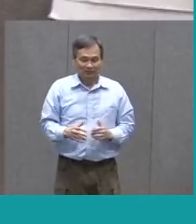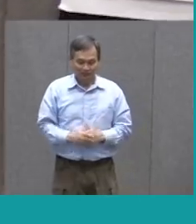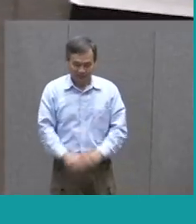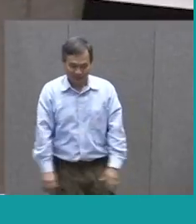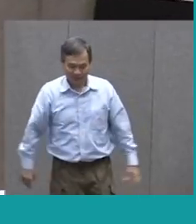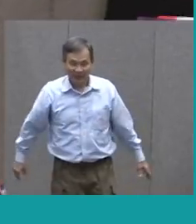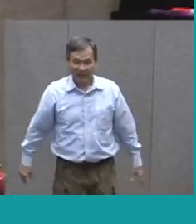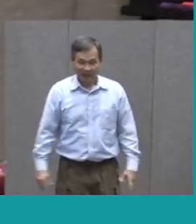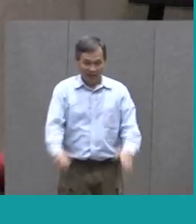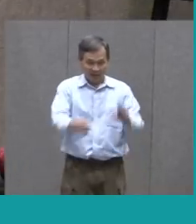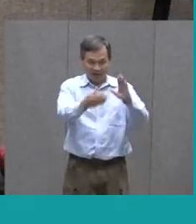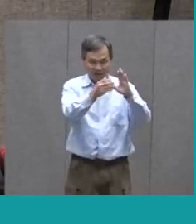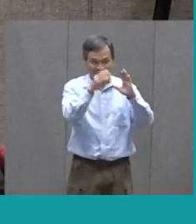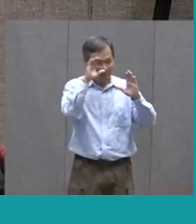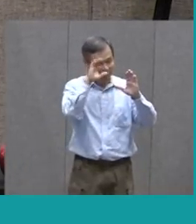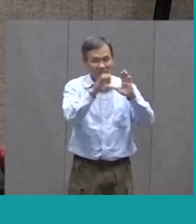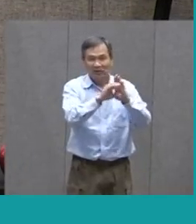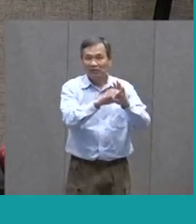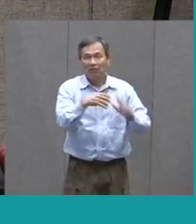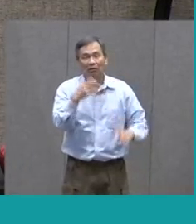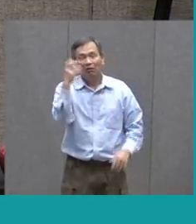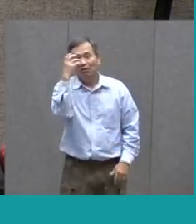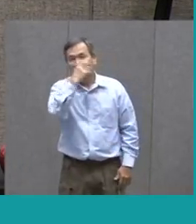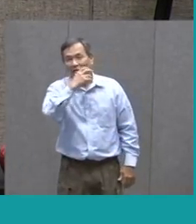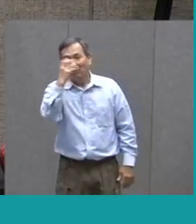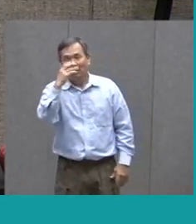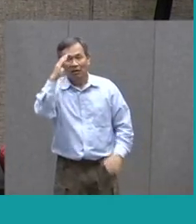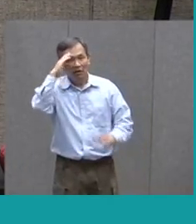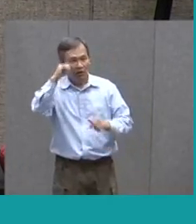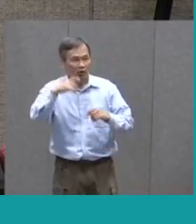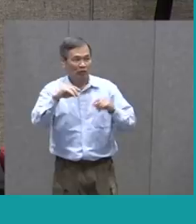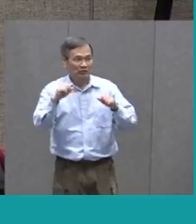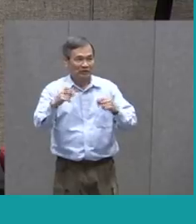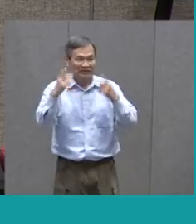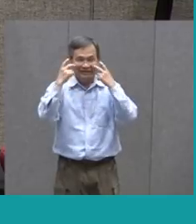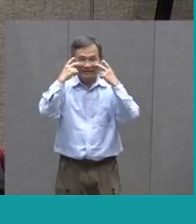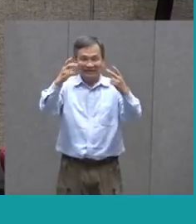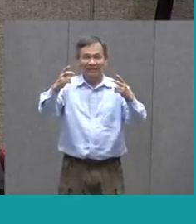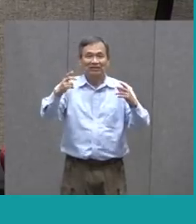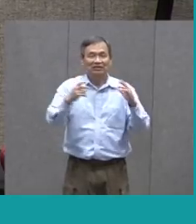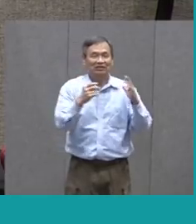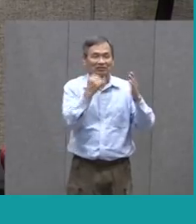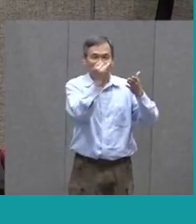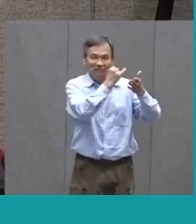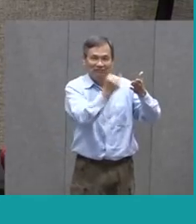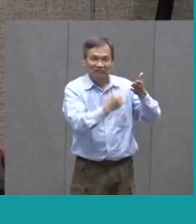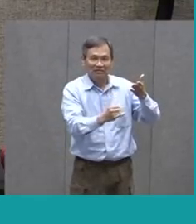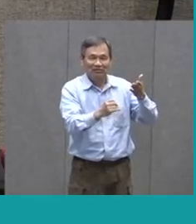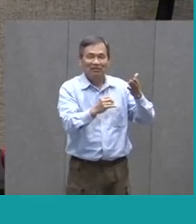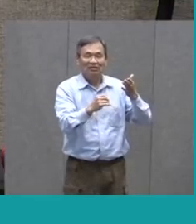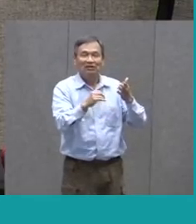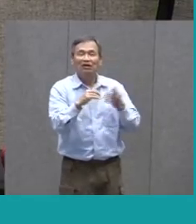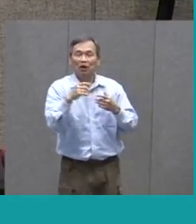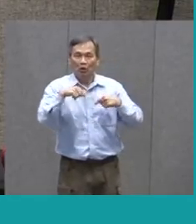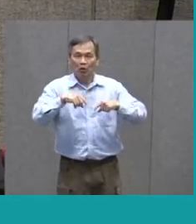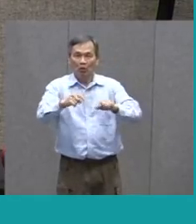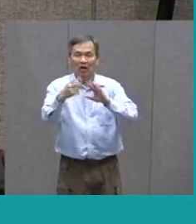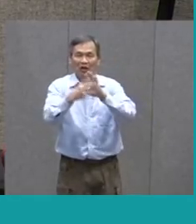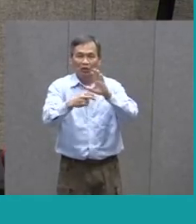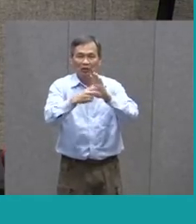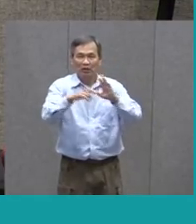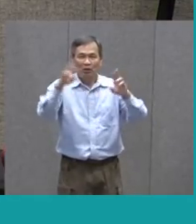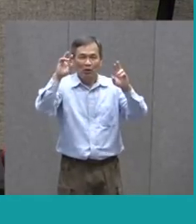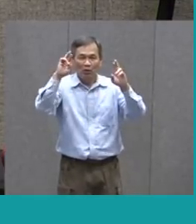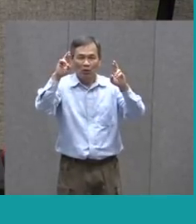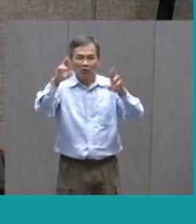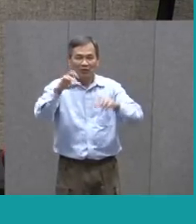The illustrations in this book are amazing. So I hope you're able to zoom in on them and see them as we're going through. And hopefully